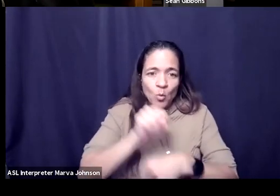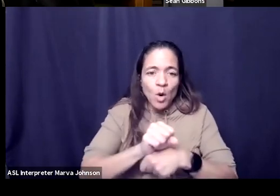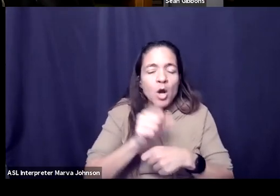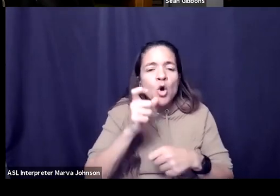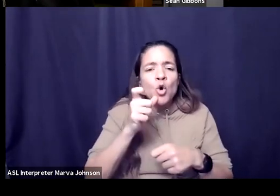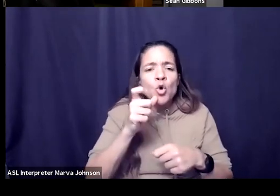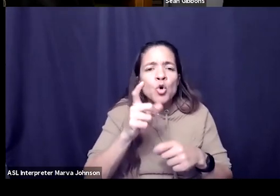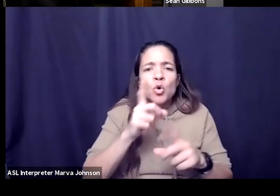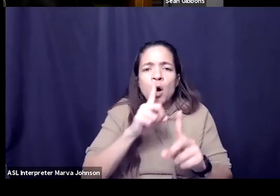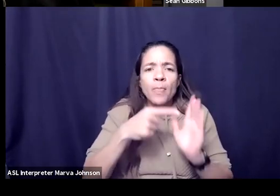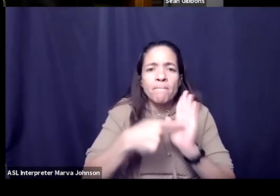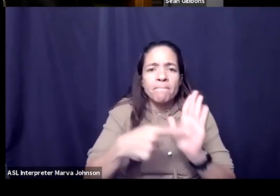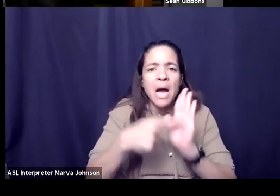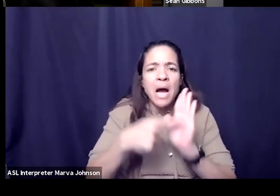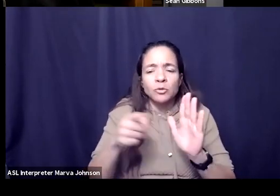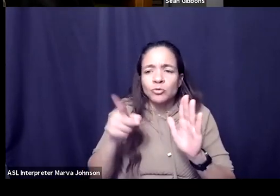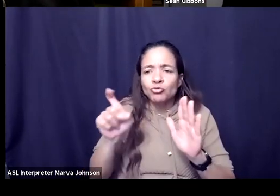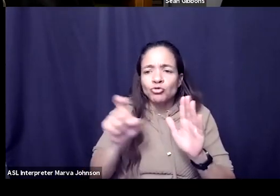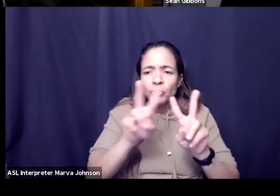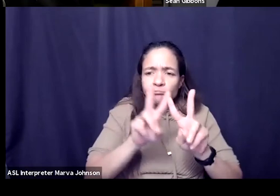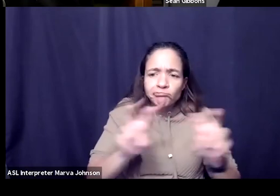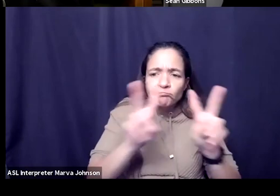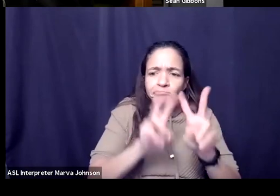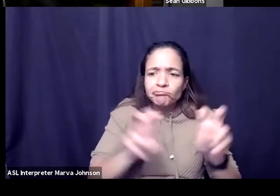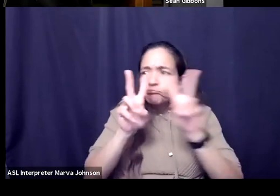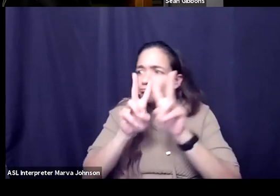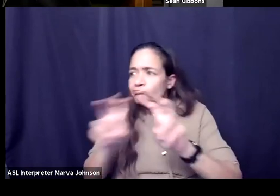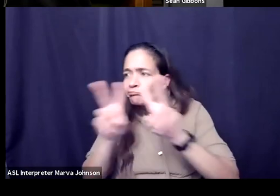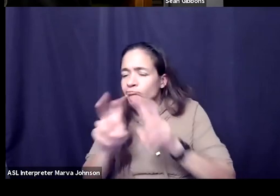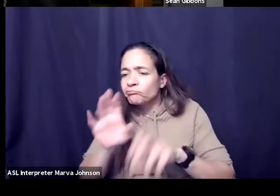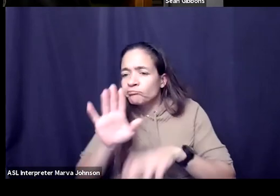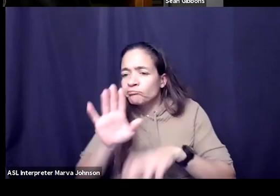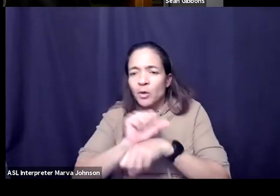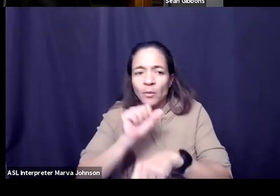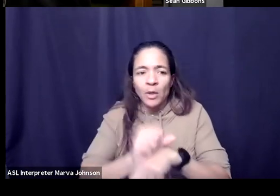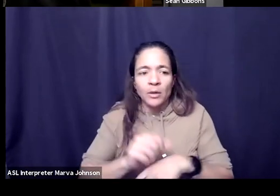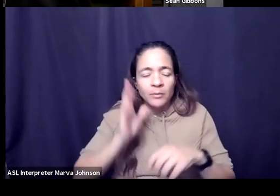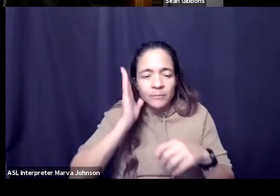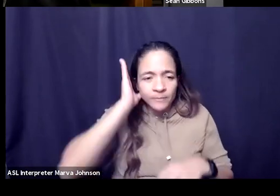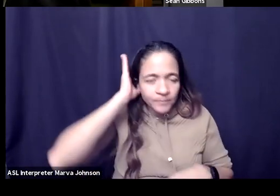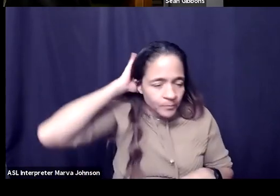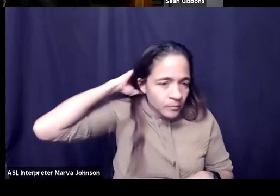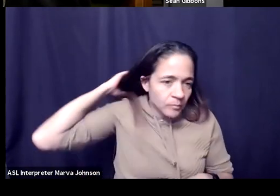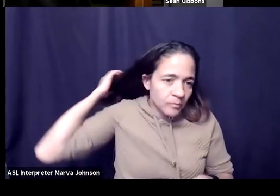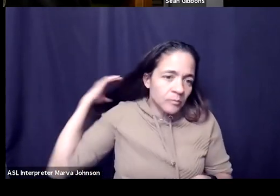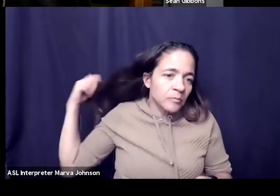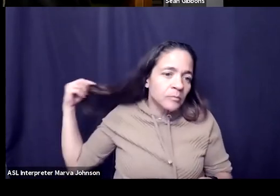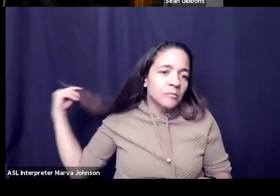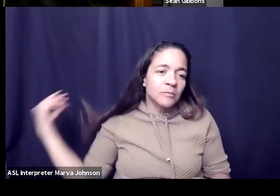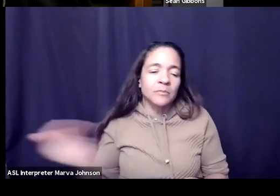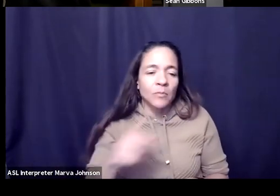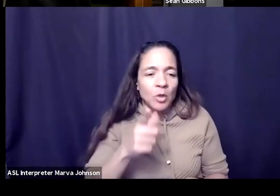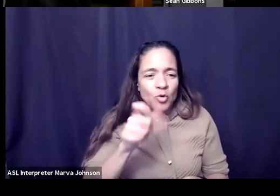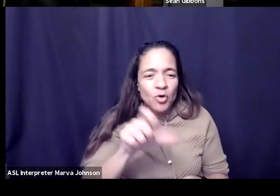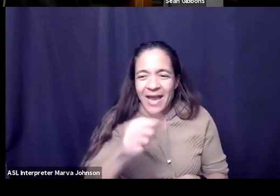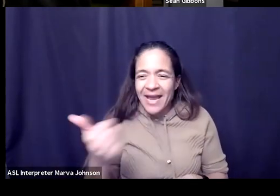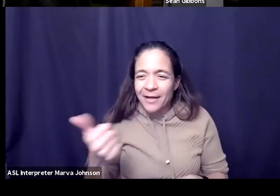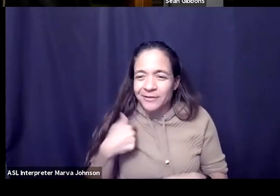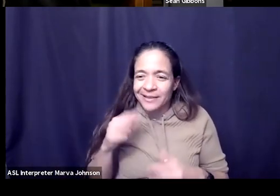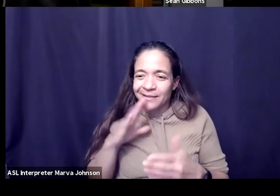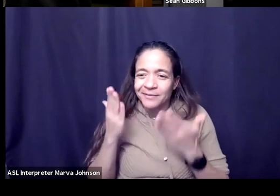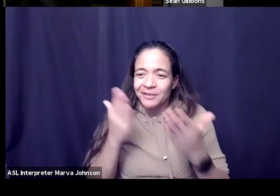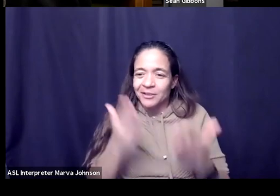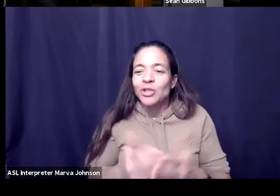who who else would i recommend